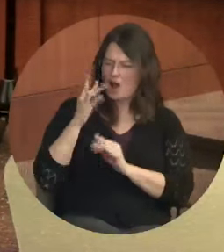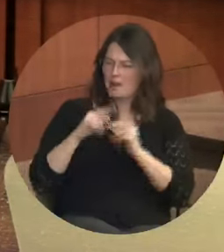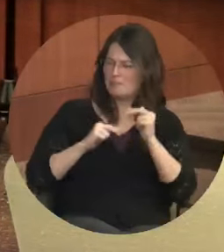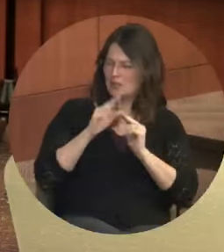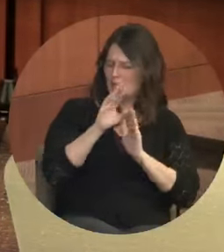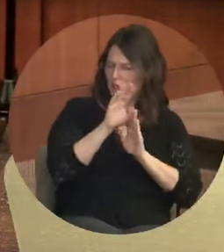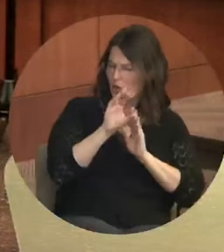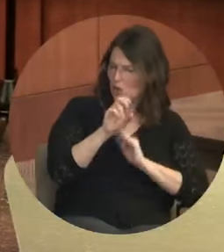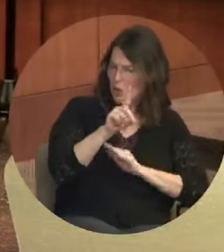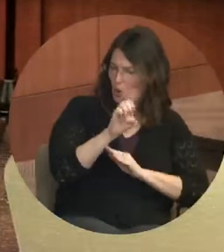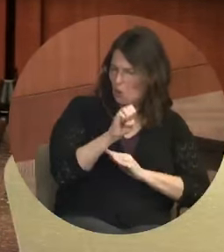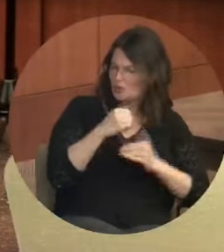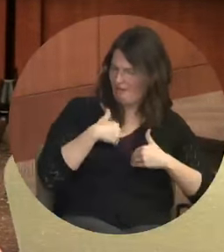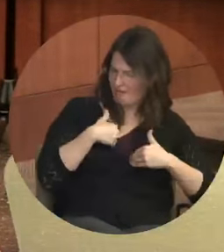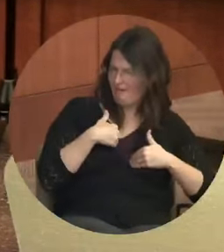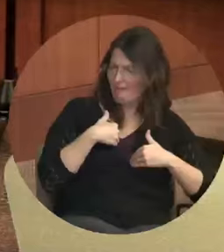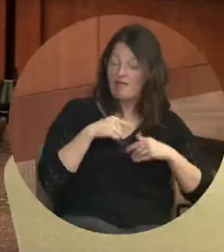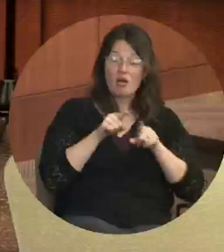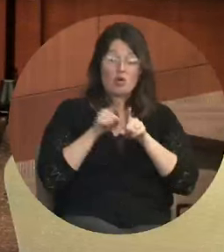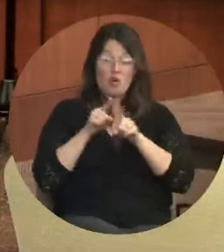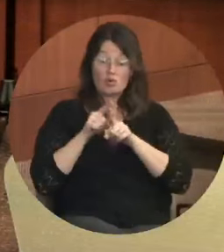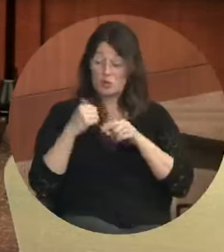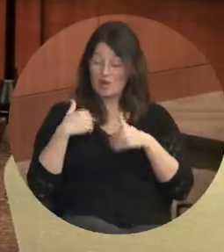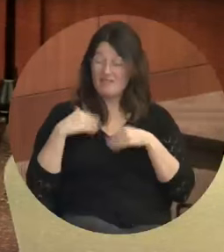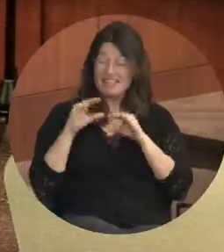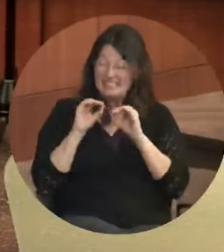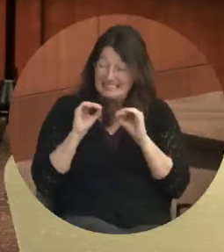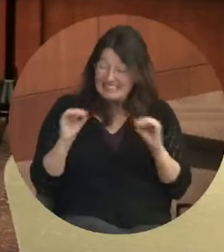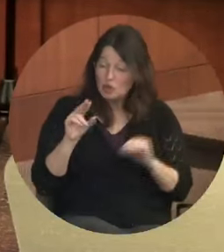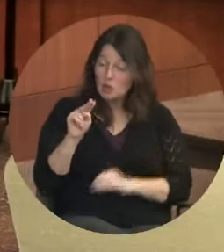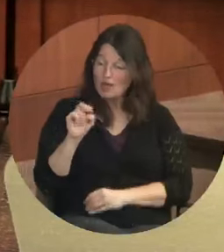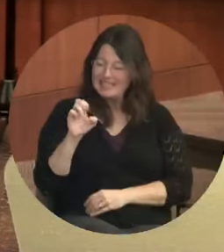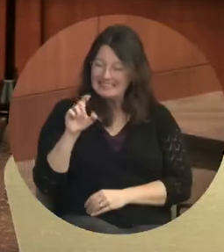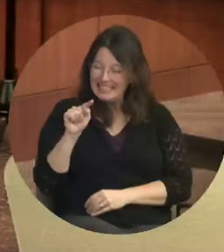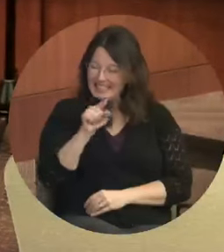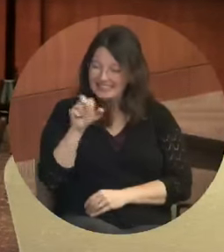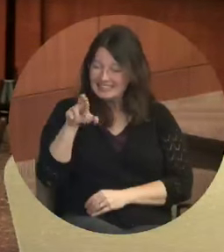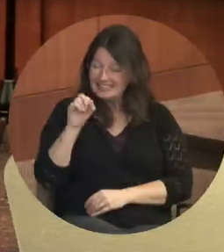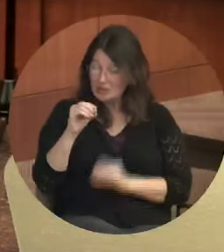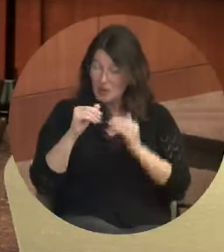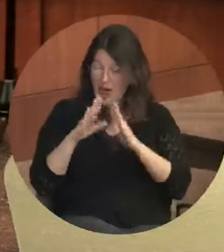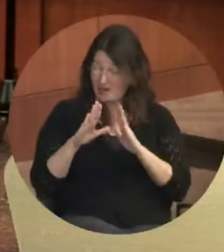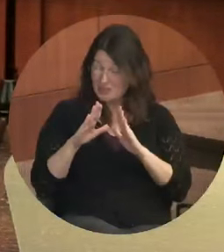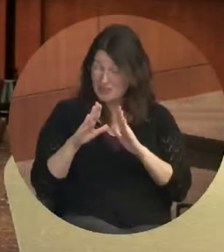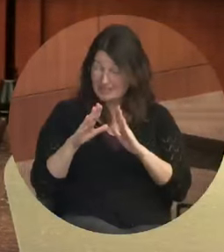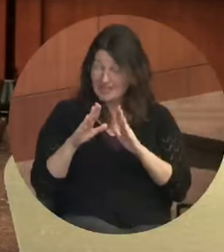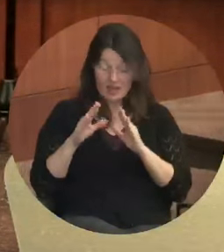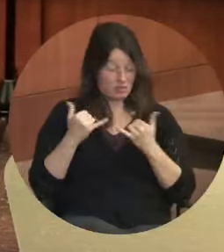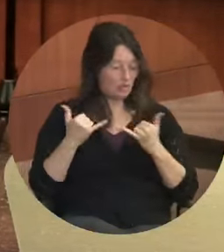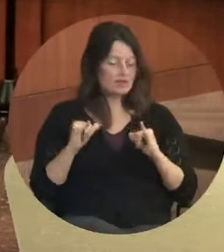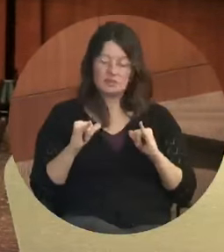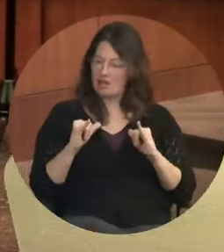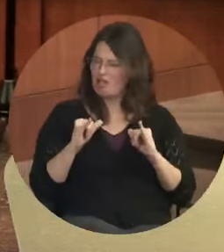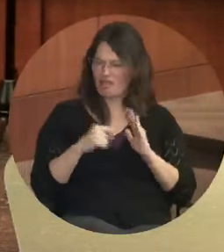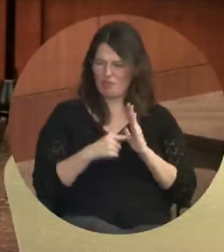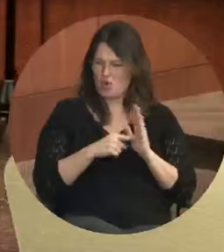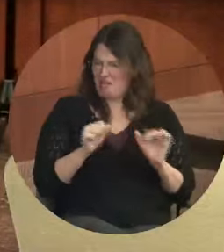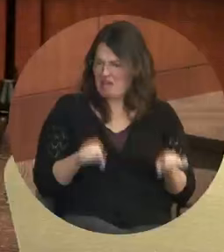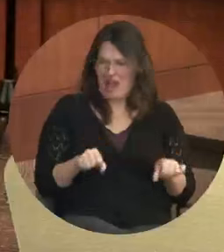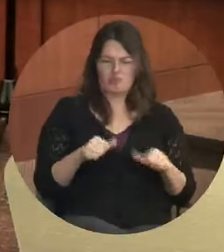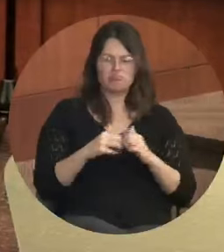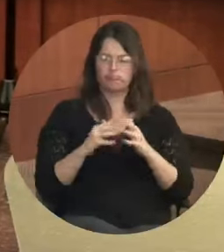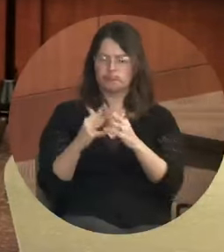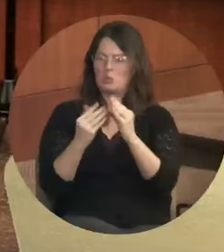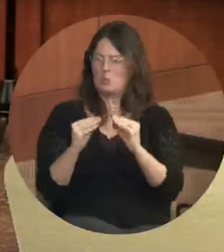affordable. So we are capable of building more net zero housing. Finally, people will say,